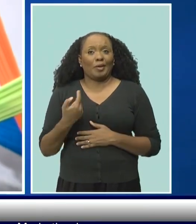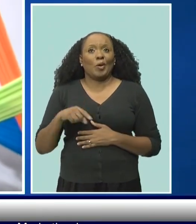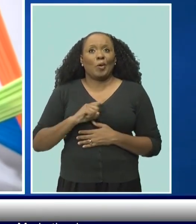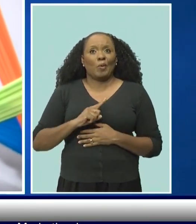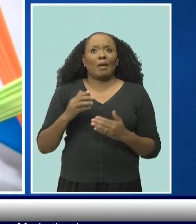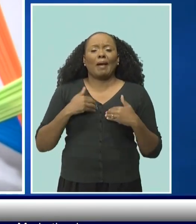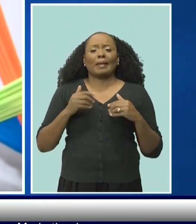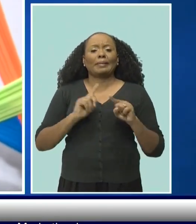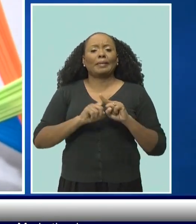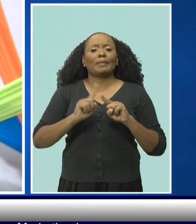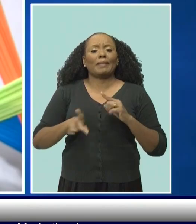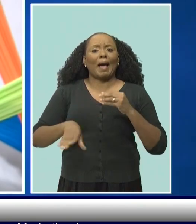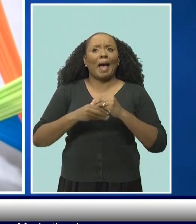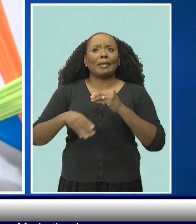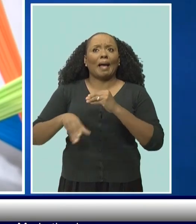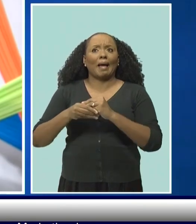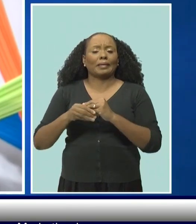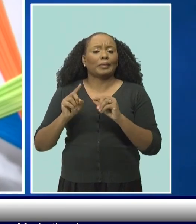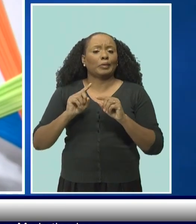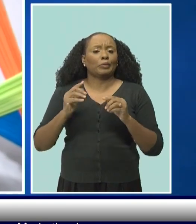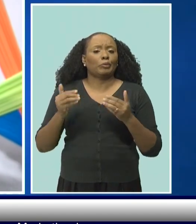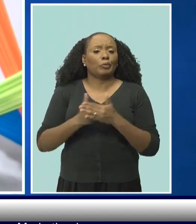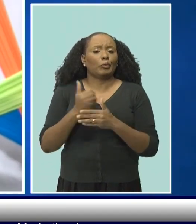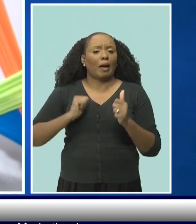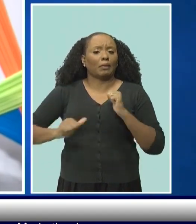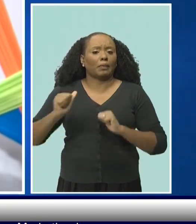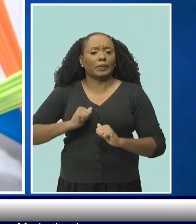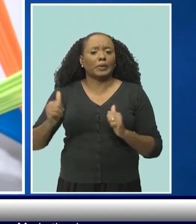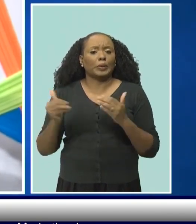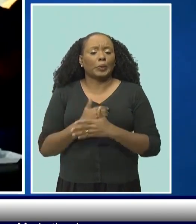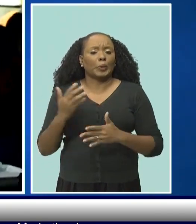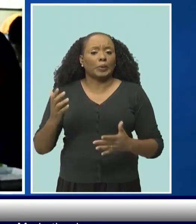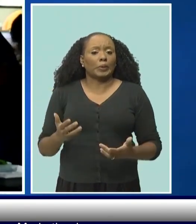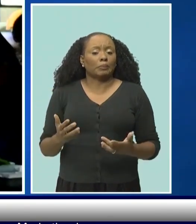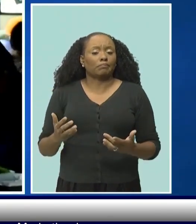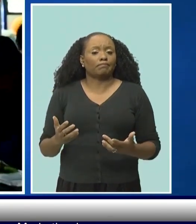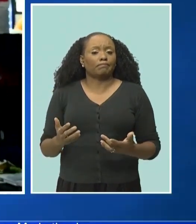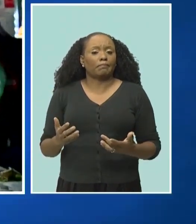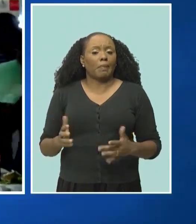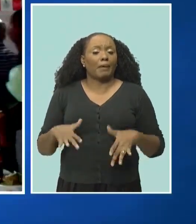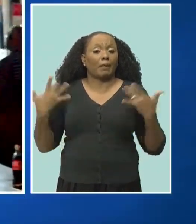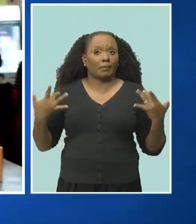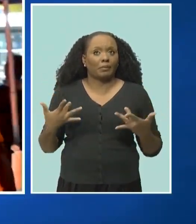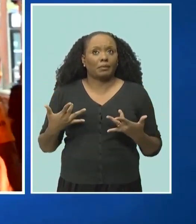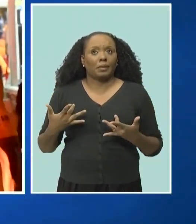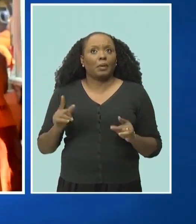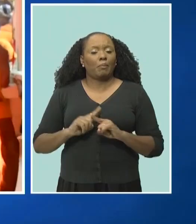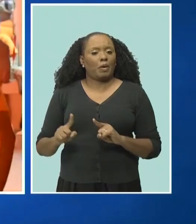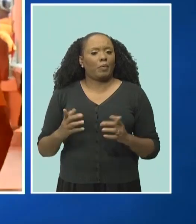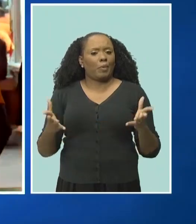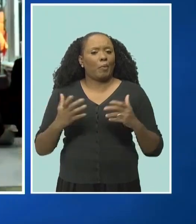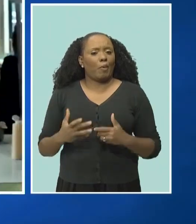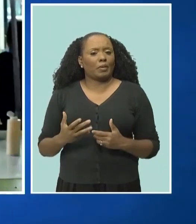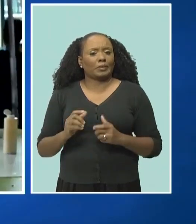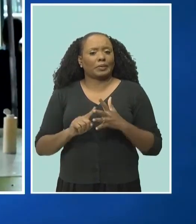a number of new events this year, it was really important for us to stay true to our roots and stay true to the story of food and rum in Barbados. And you can't